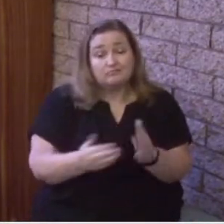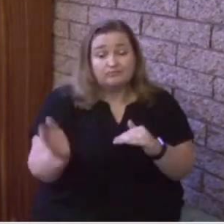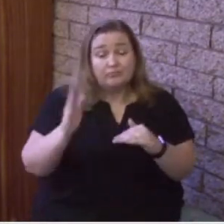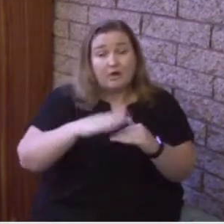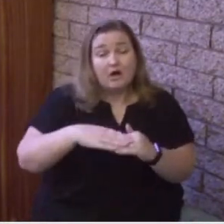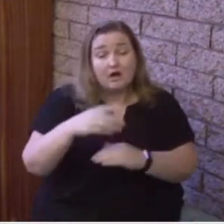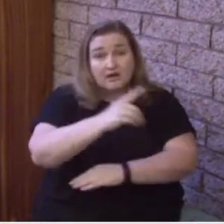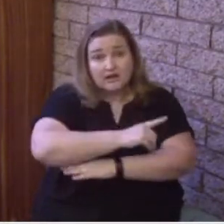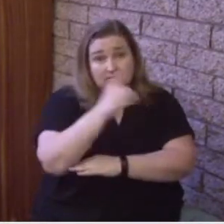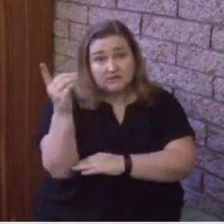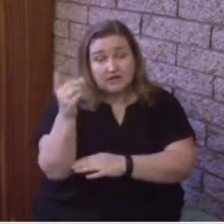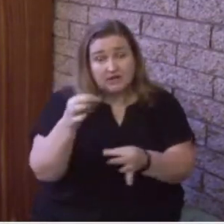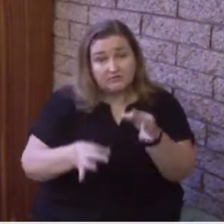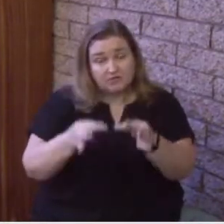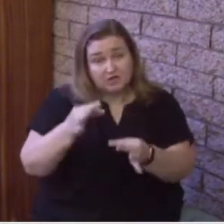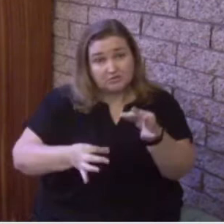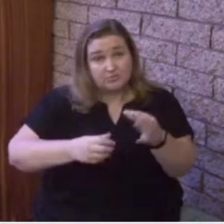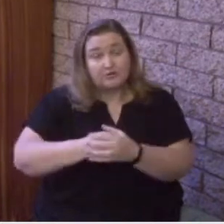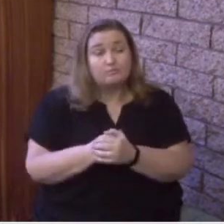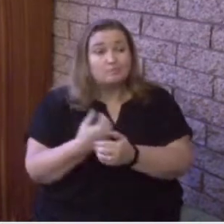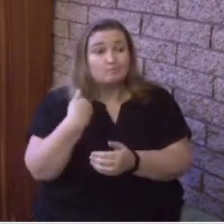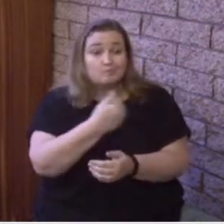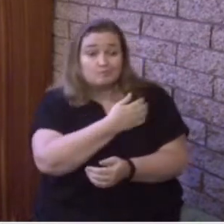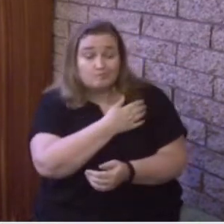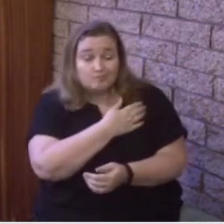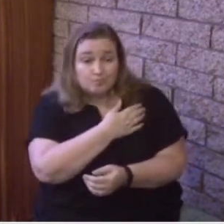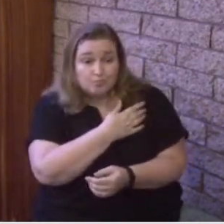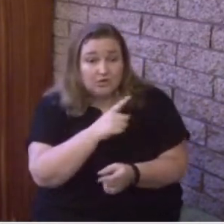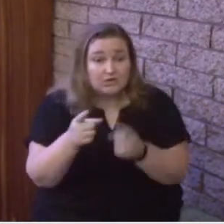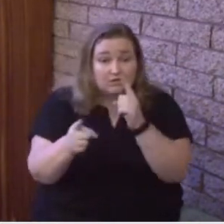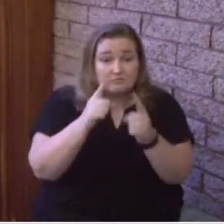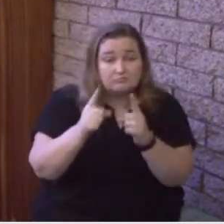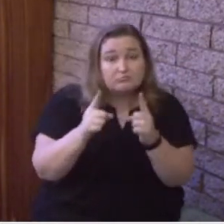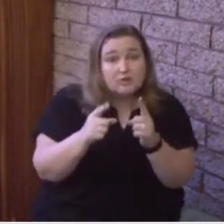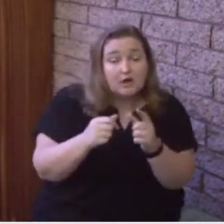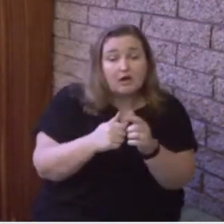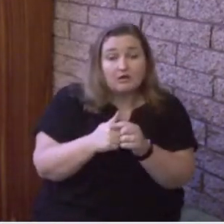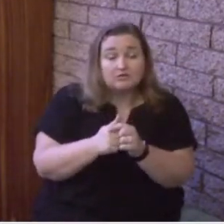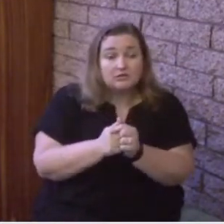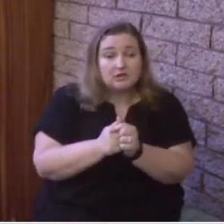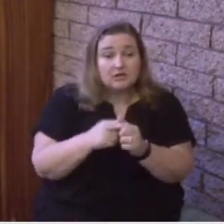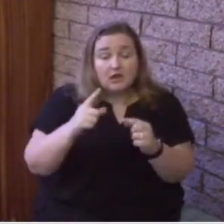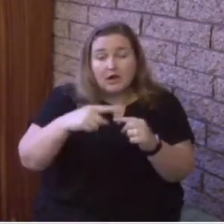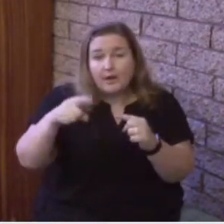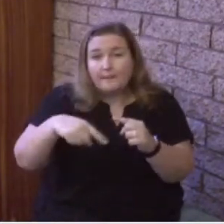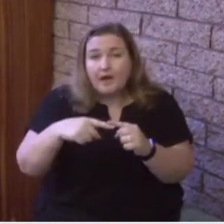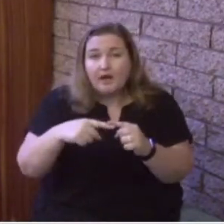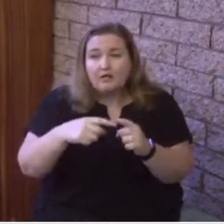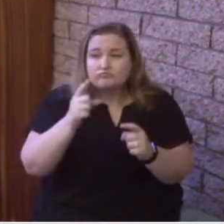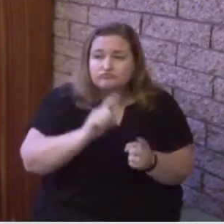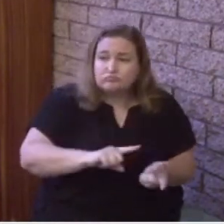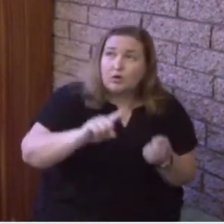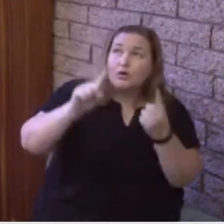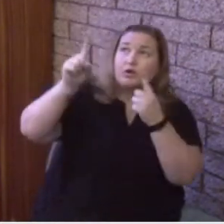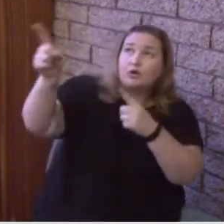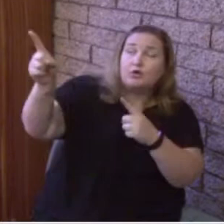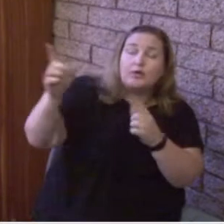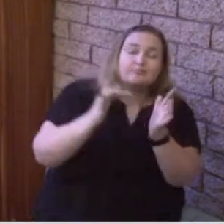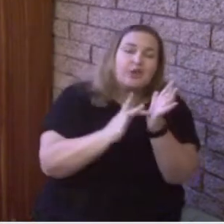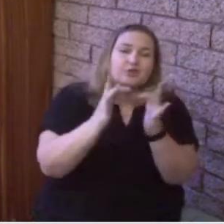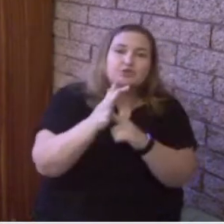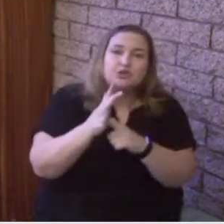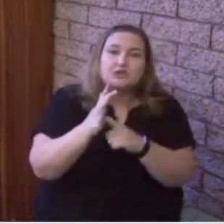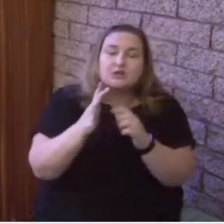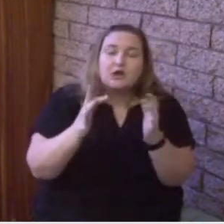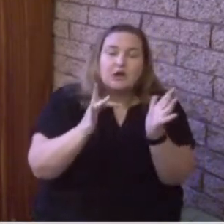We've also discussed in detail, His ascension into heaven, so that He